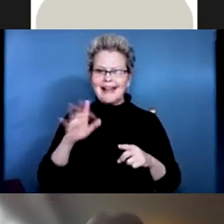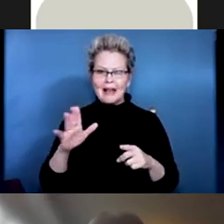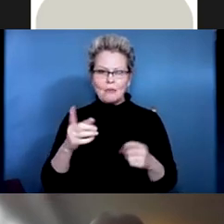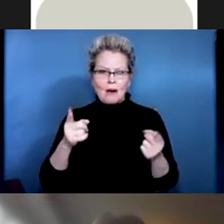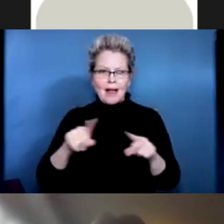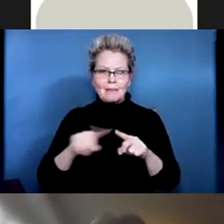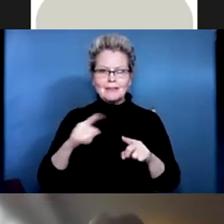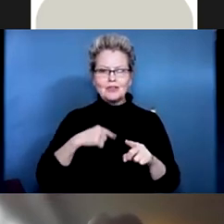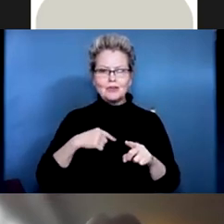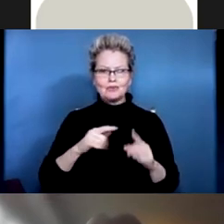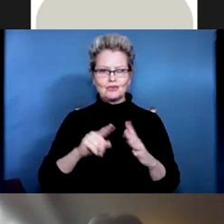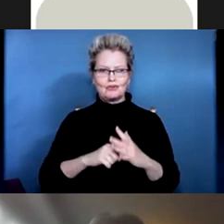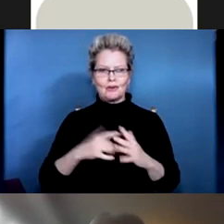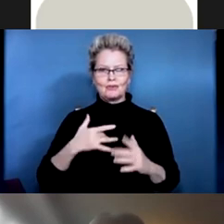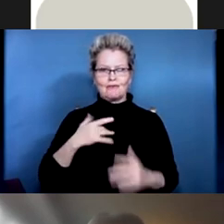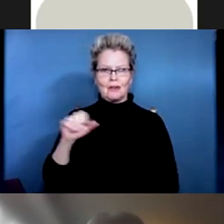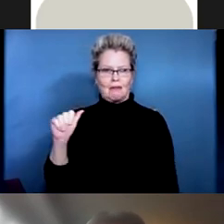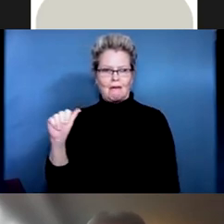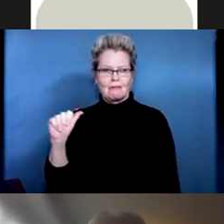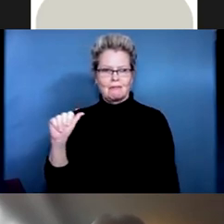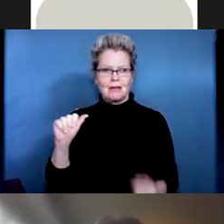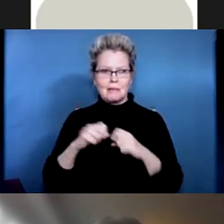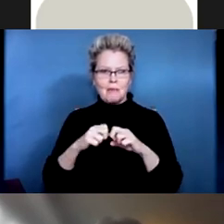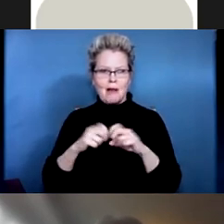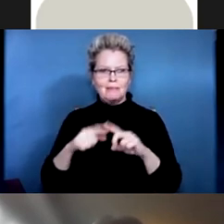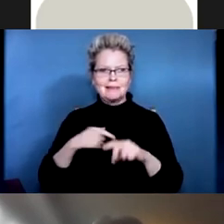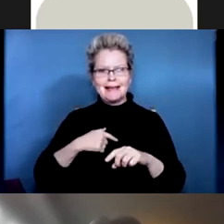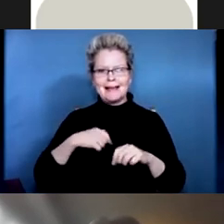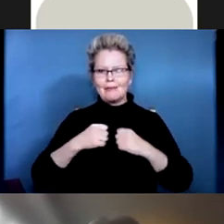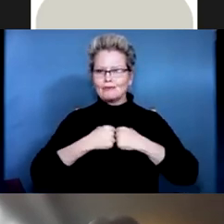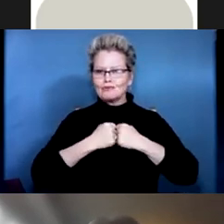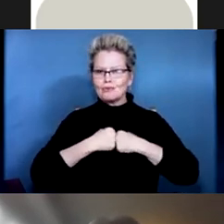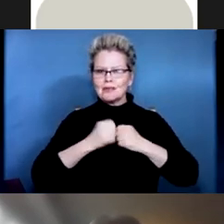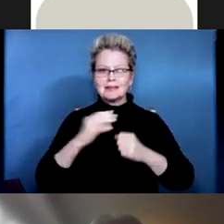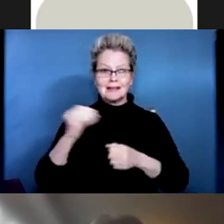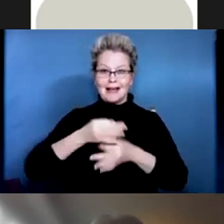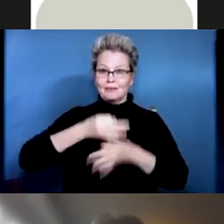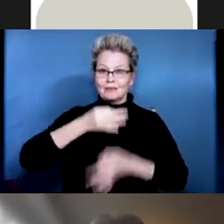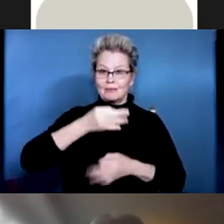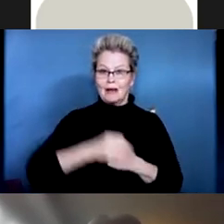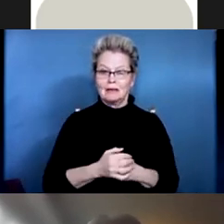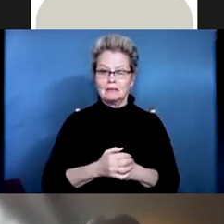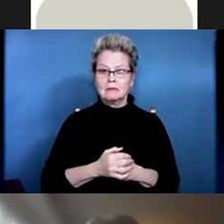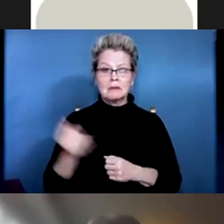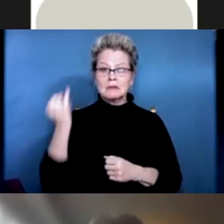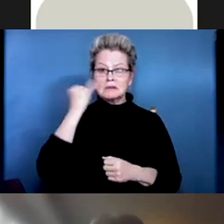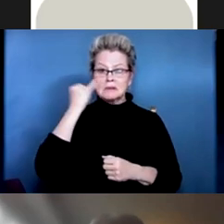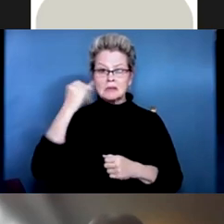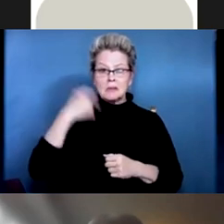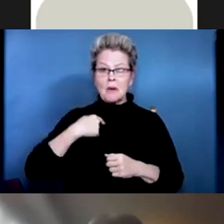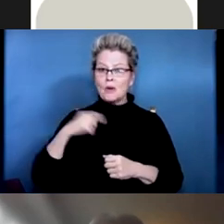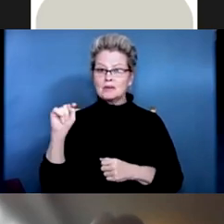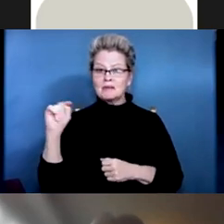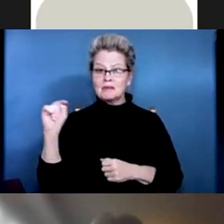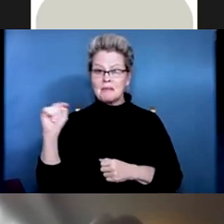shoulders. You get those same changes in your spine. And what happens is, let's say you slip in the bathroom, you fall down